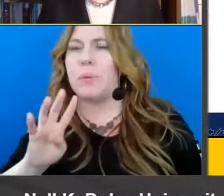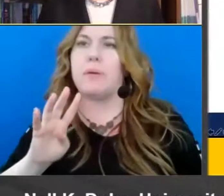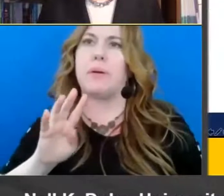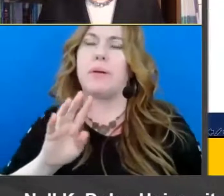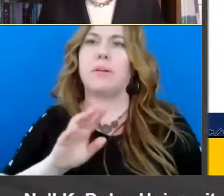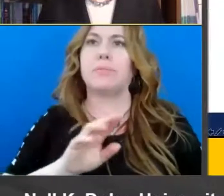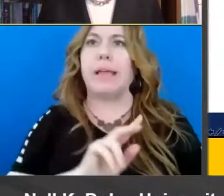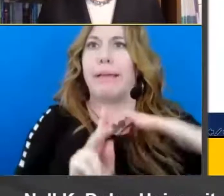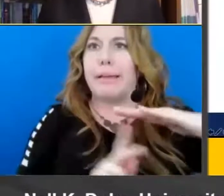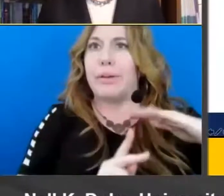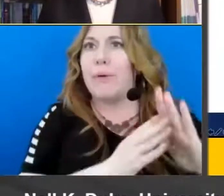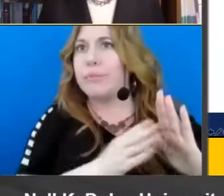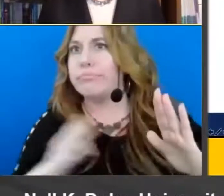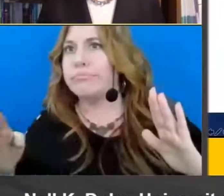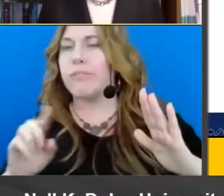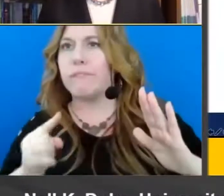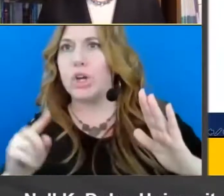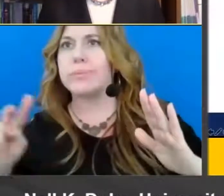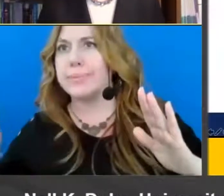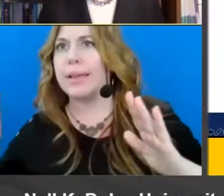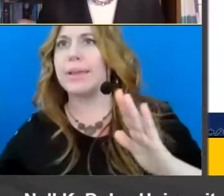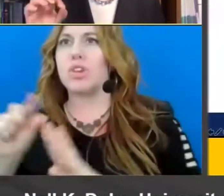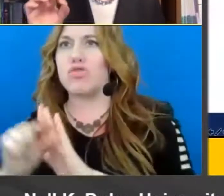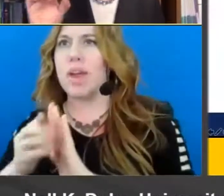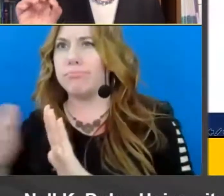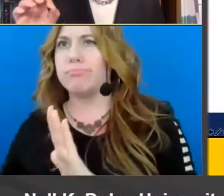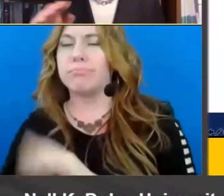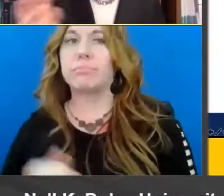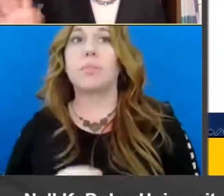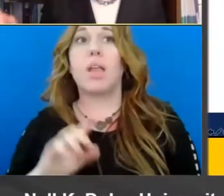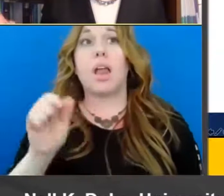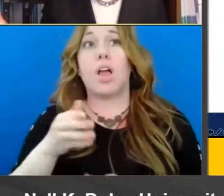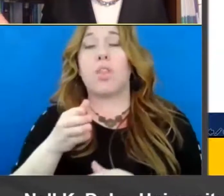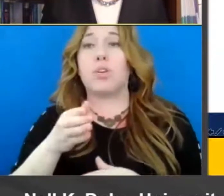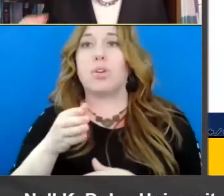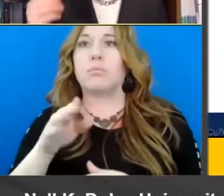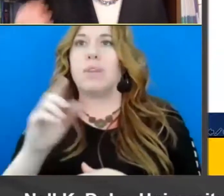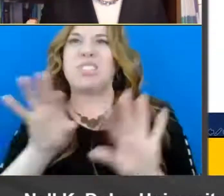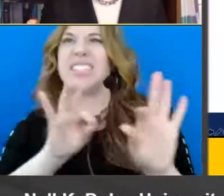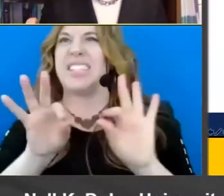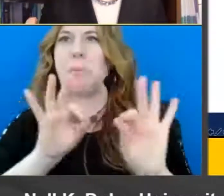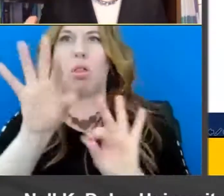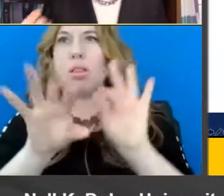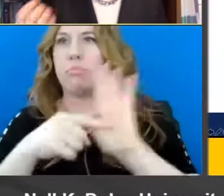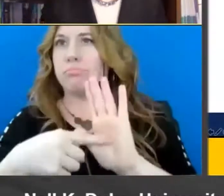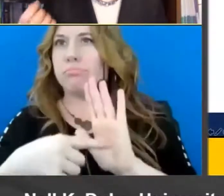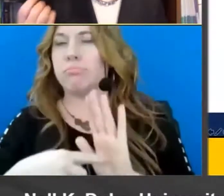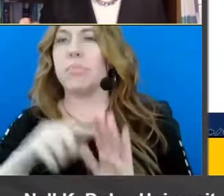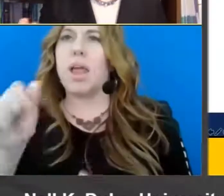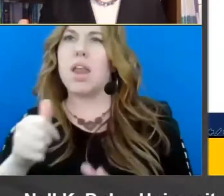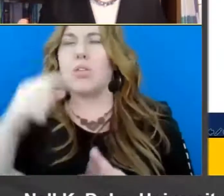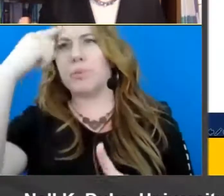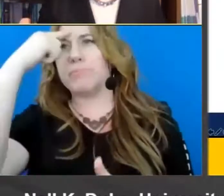and on um and then another sort of area i'm just giving you a sampling where you want to think about